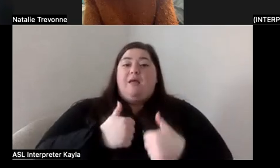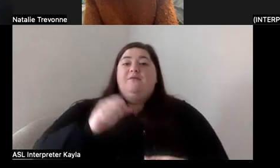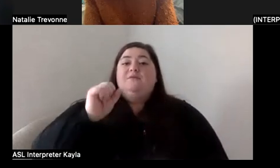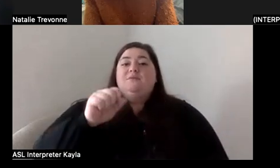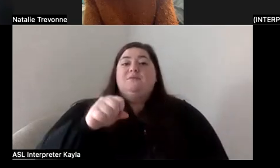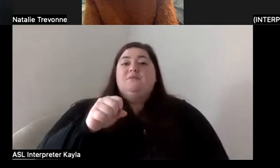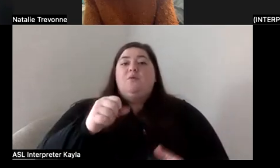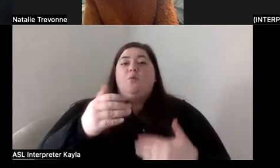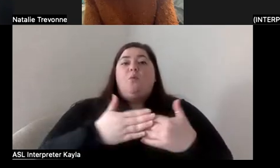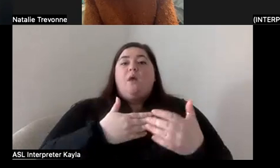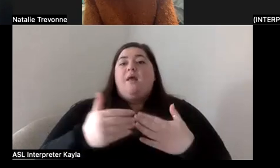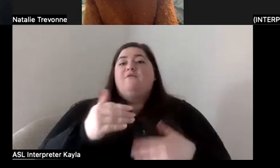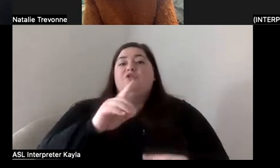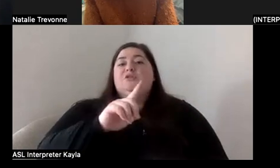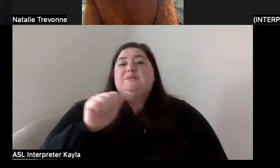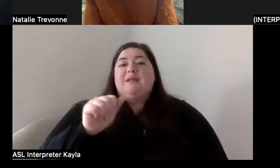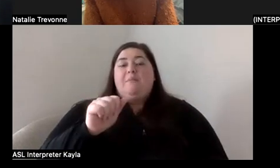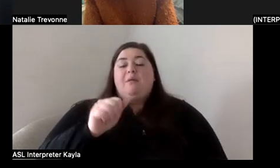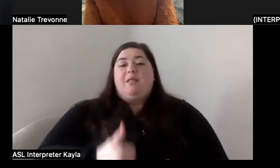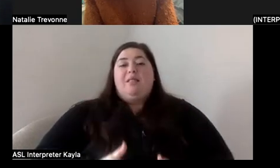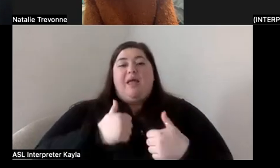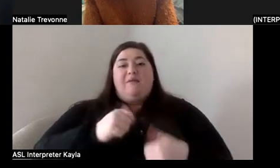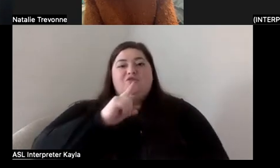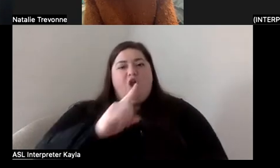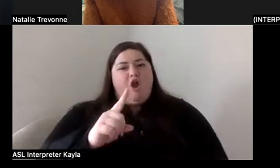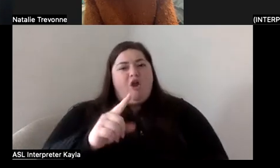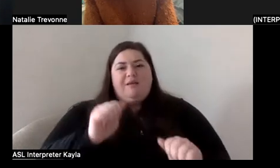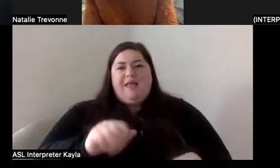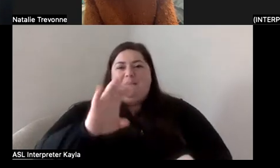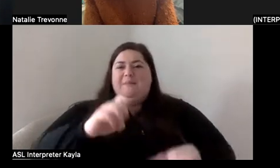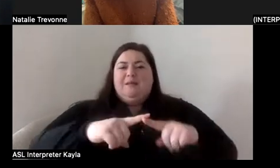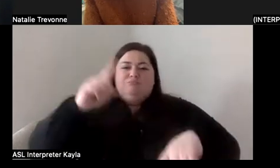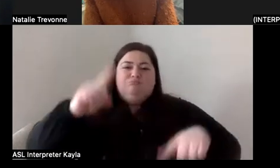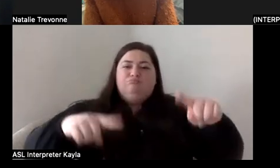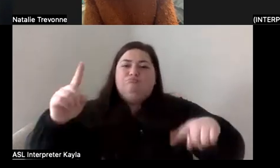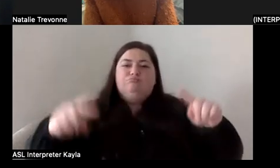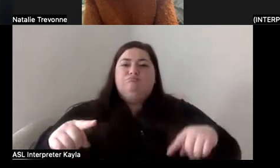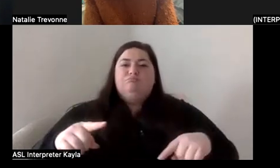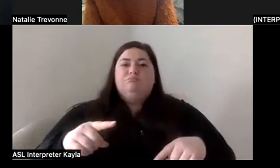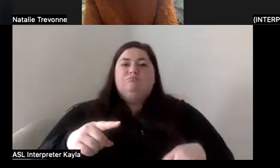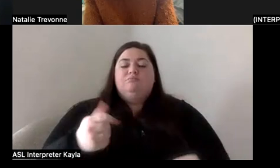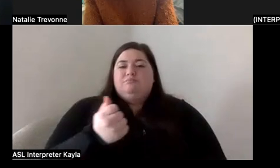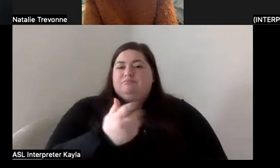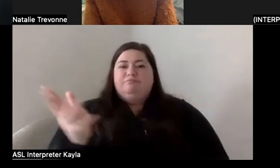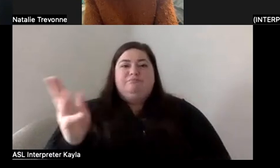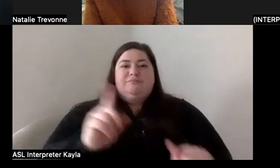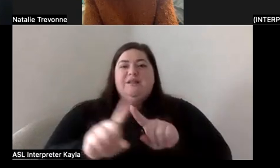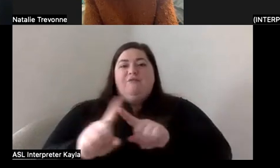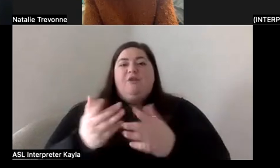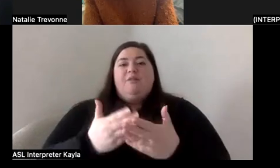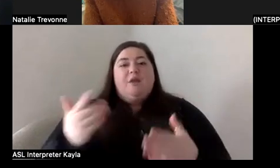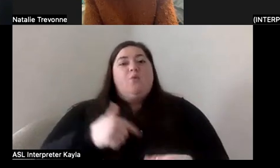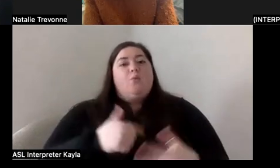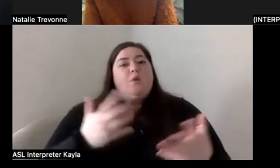disabled lives are, which are extremely multifaceted and are not a monolith whatsoever, that's what we want to see.